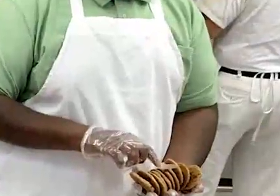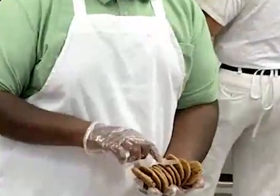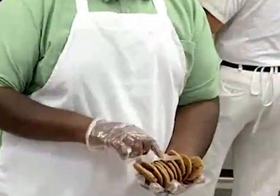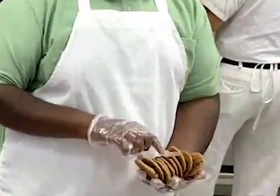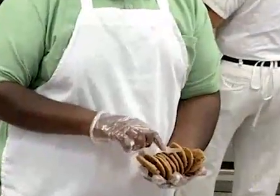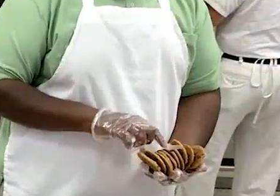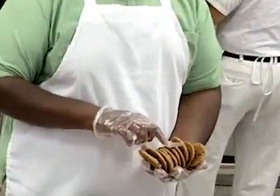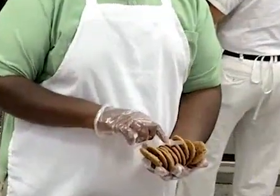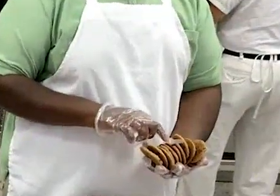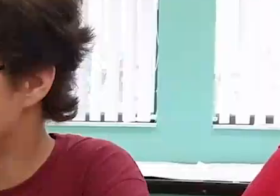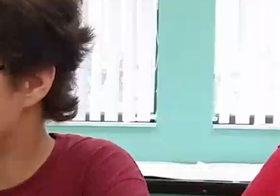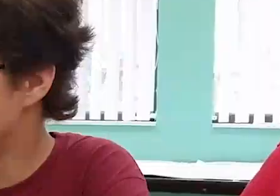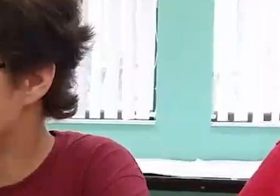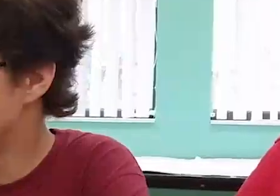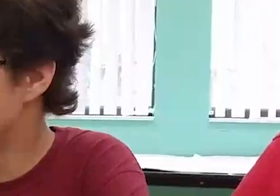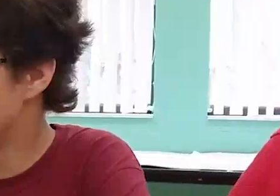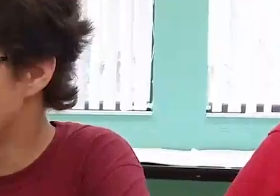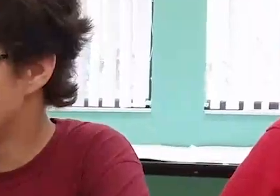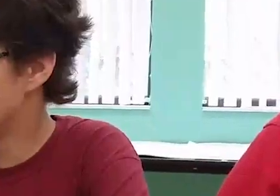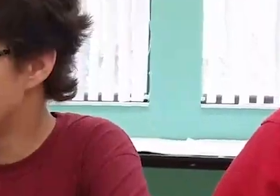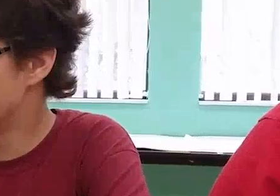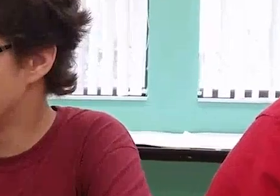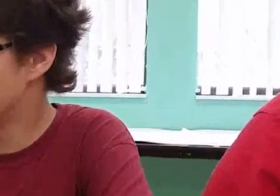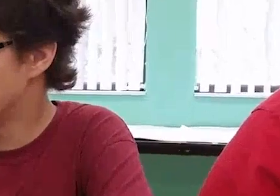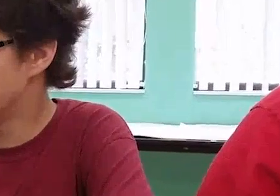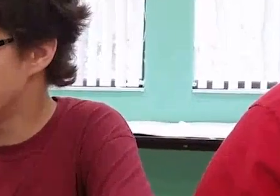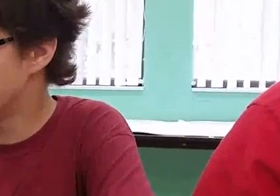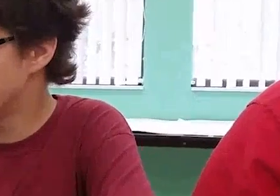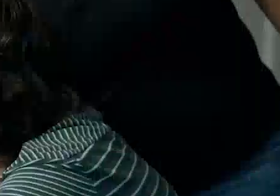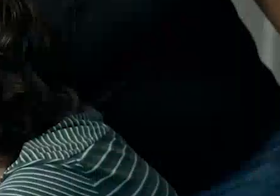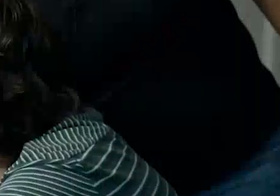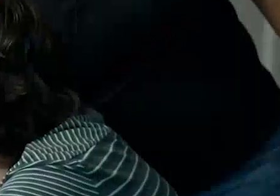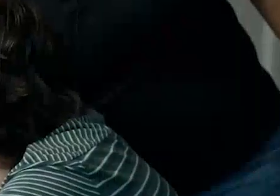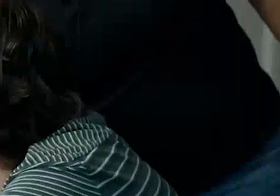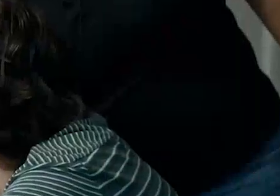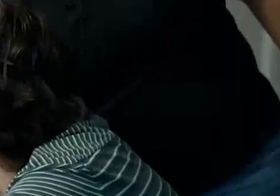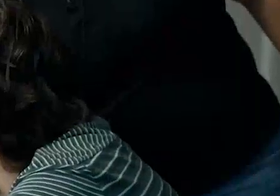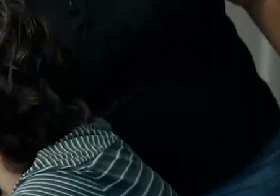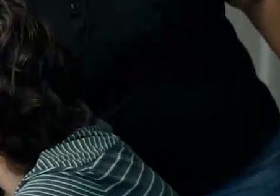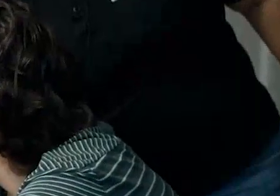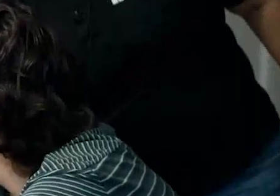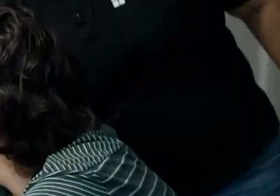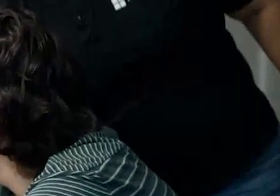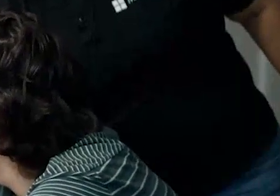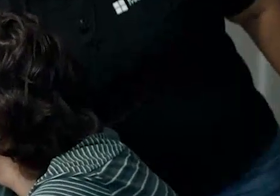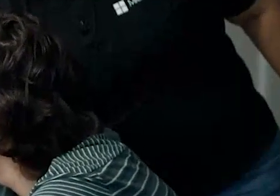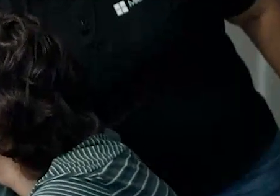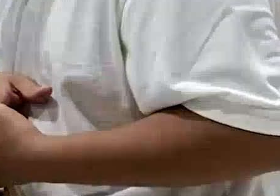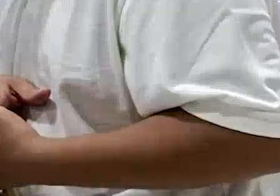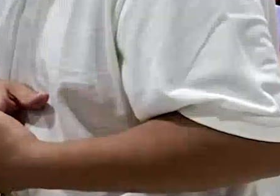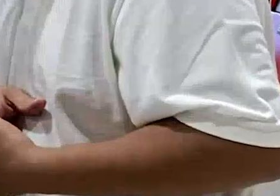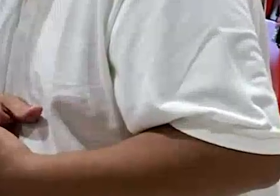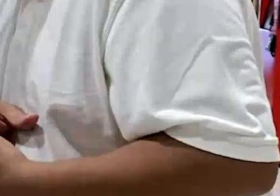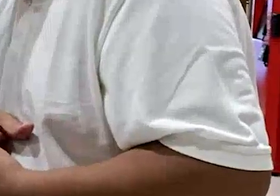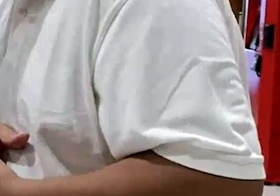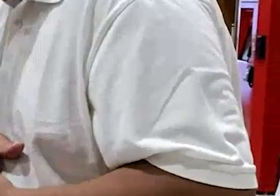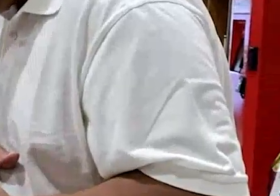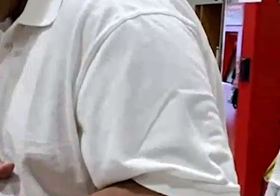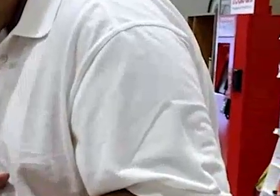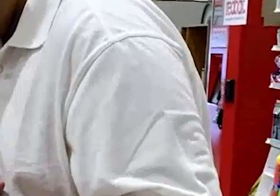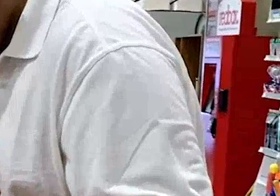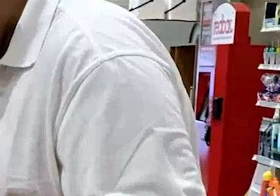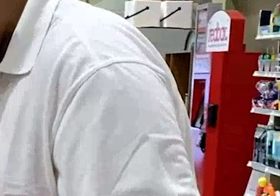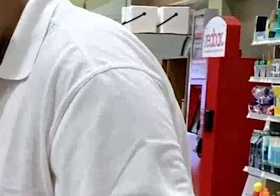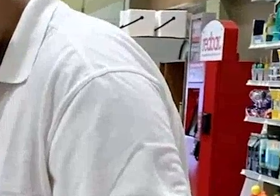that take place during the school's spring and summer breaks. During these week-long camps, participants are exposed to different